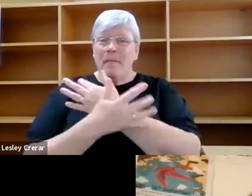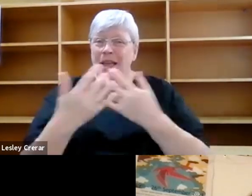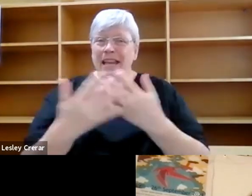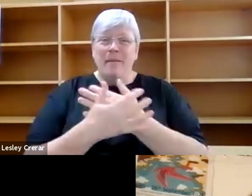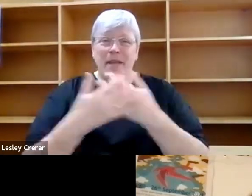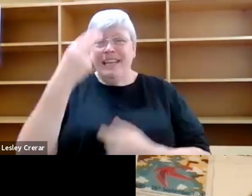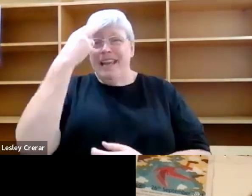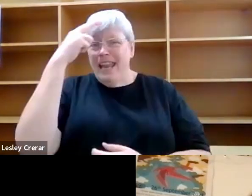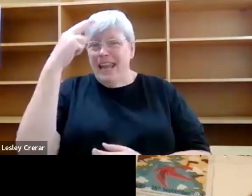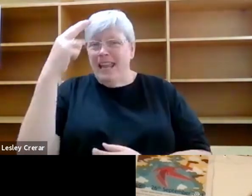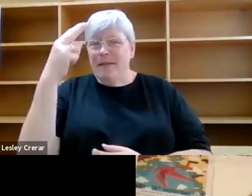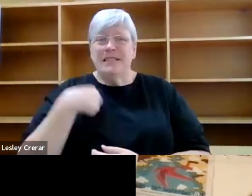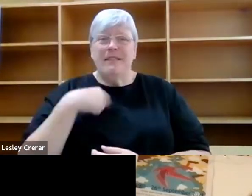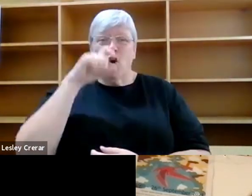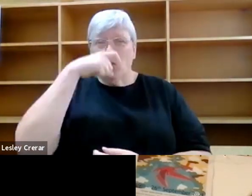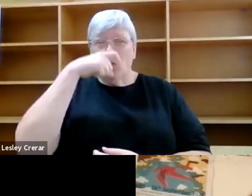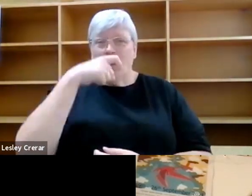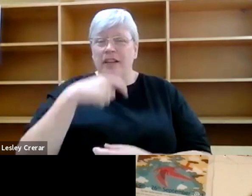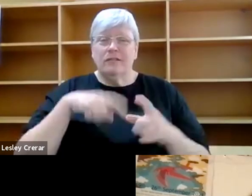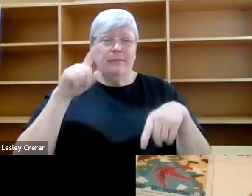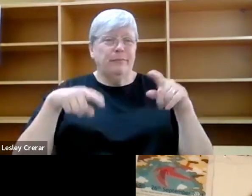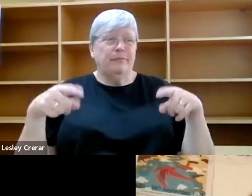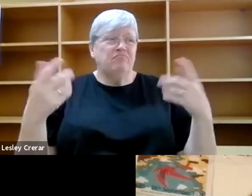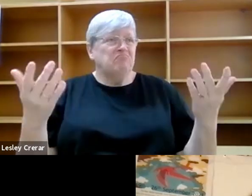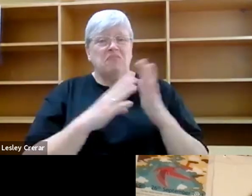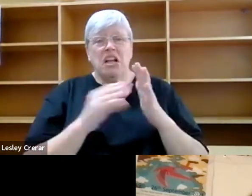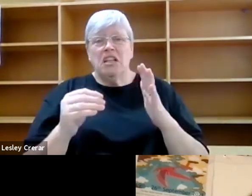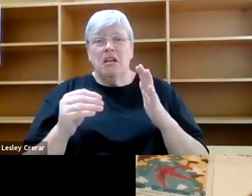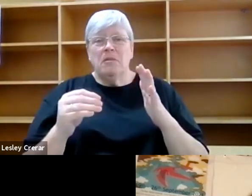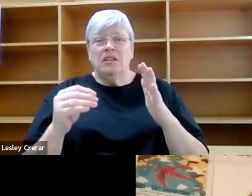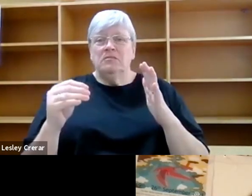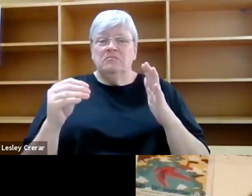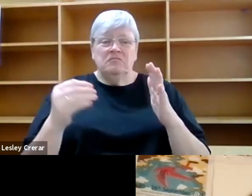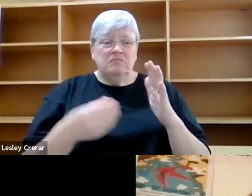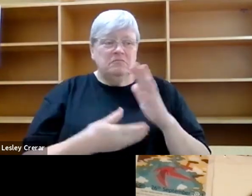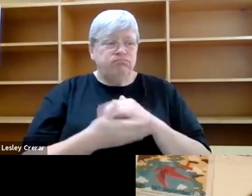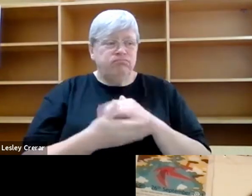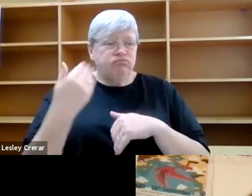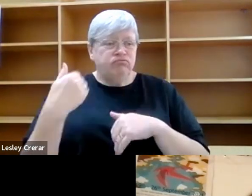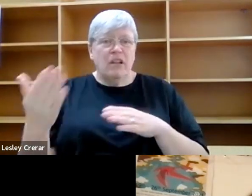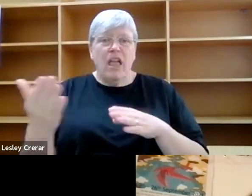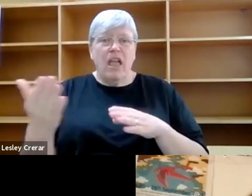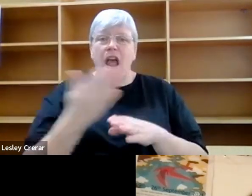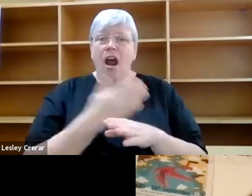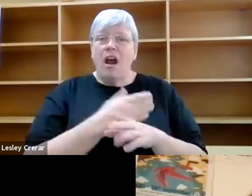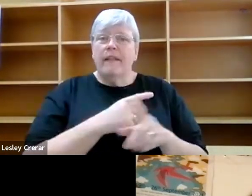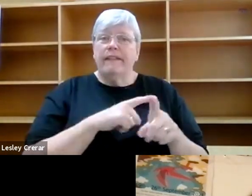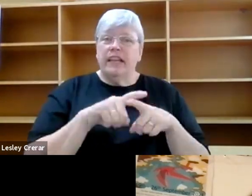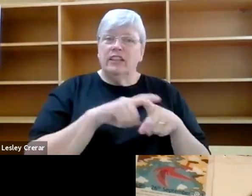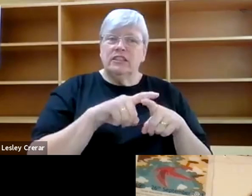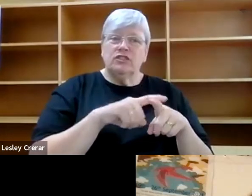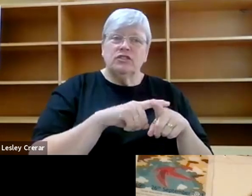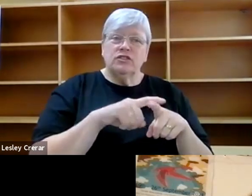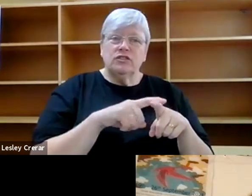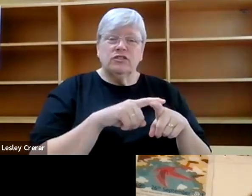all sorts of things from the Viking period, from early English, many